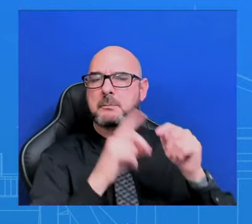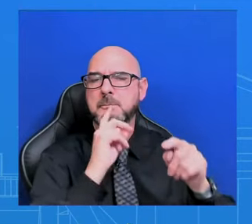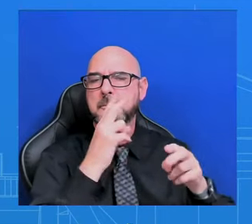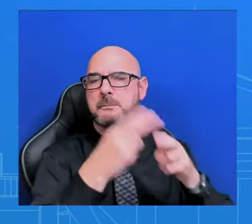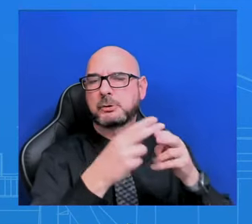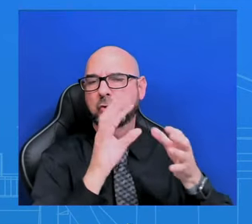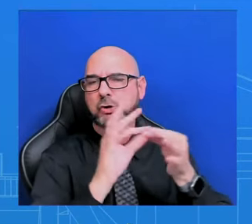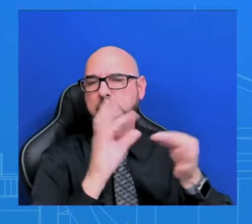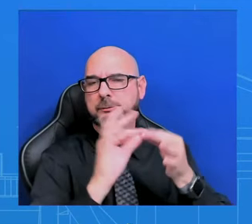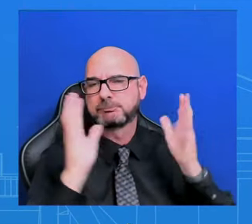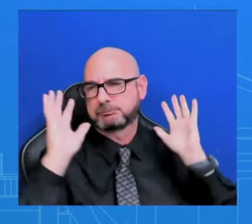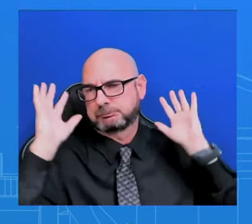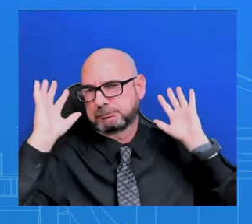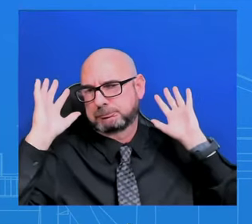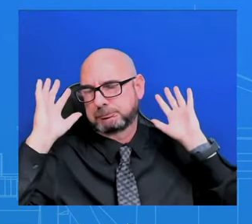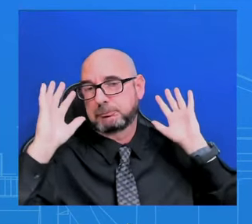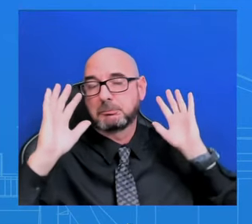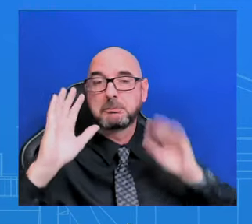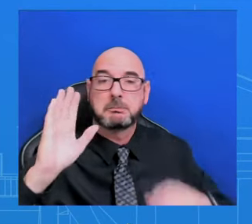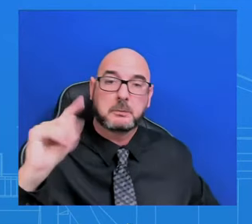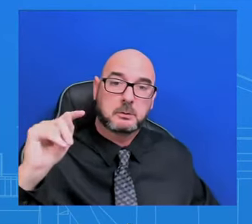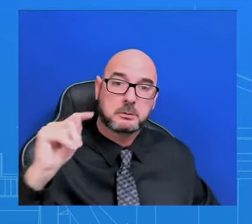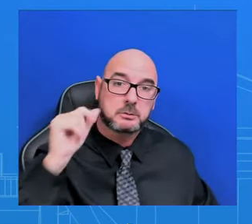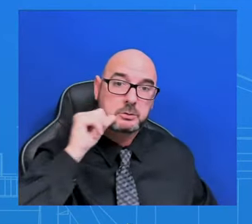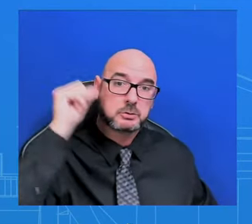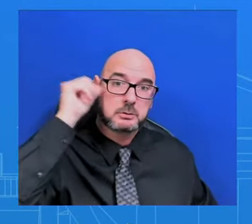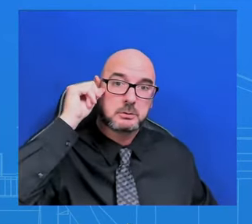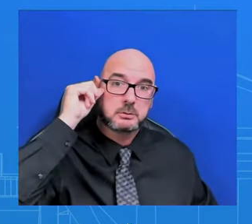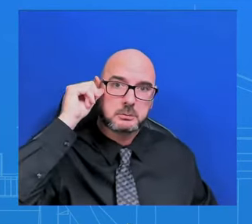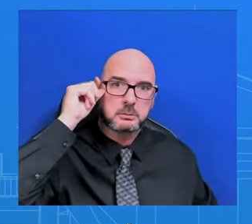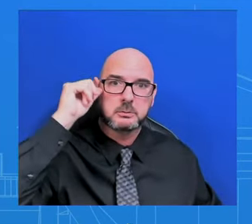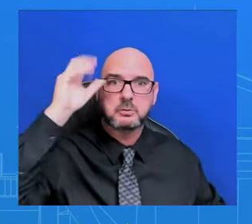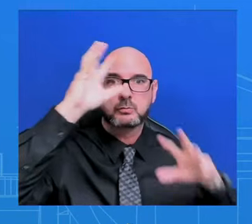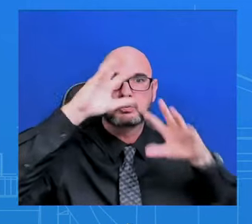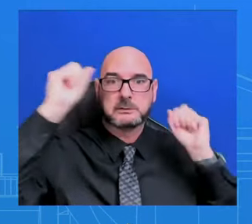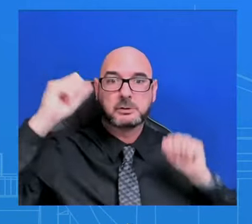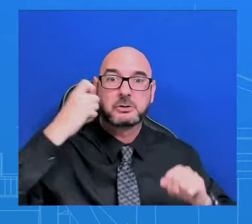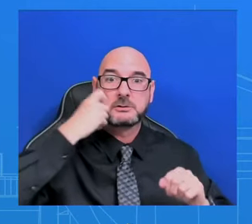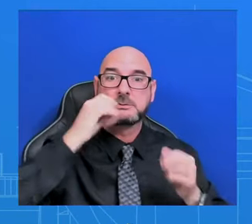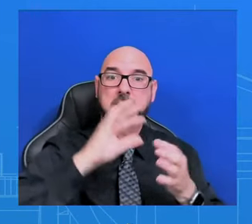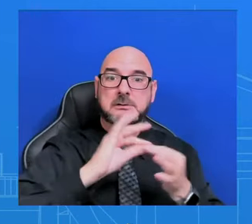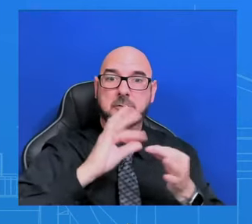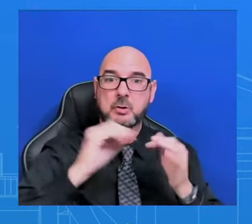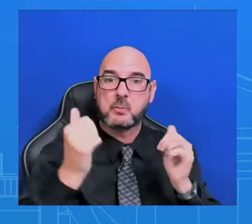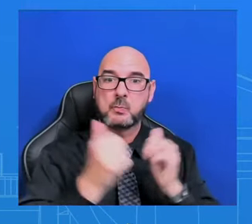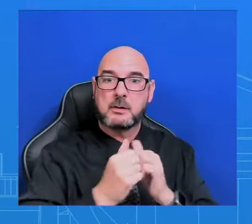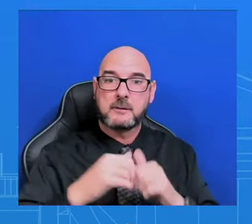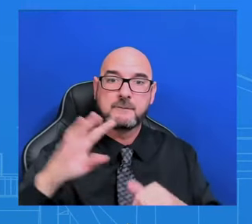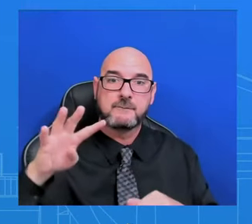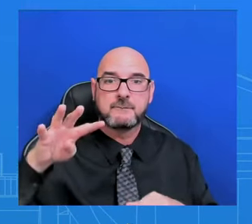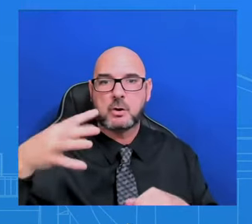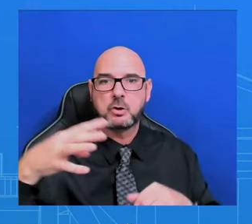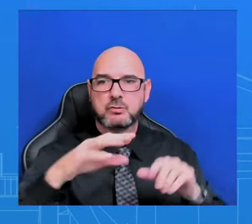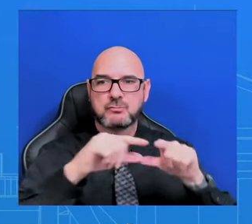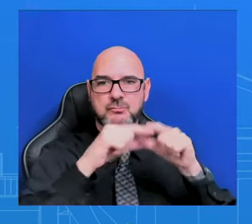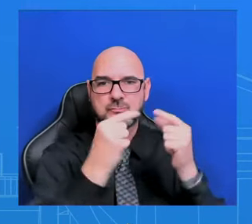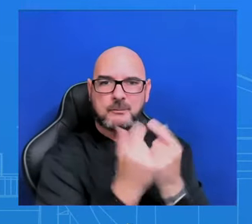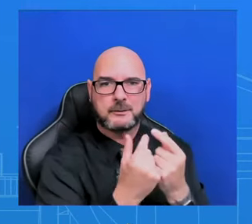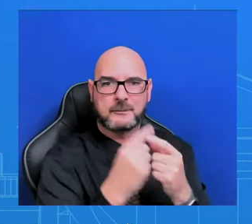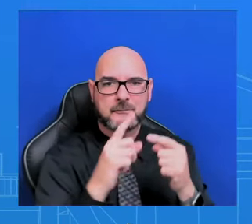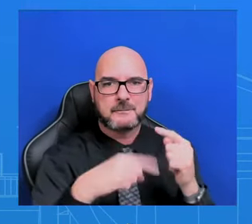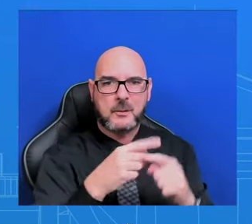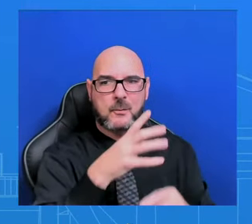you heard from the President yesterday during his task force, his fourth task force on this particular issue of reproductive health care. Yesterday, he spoke to